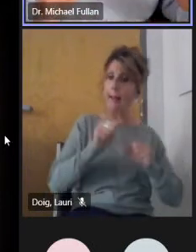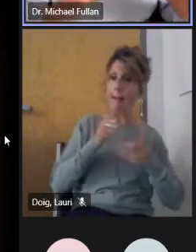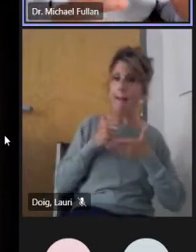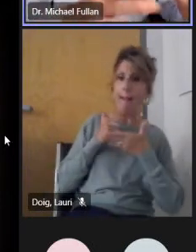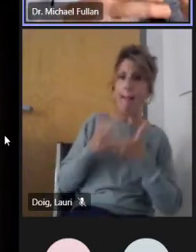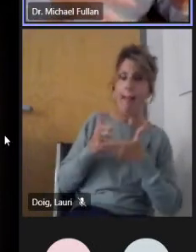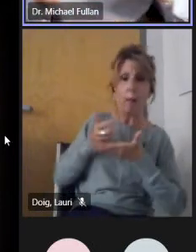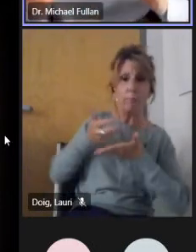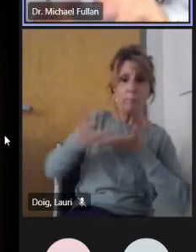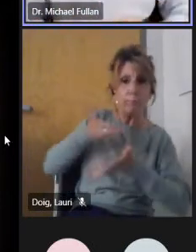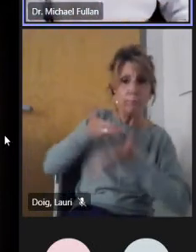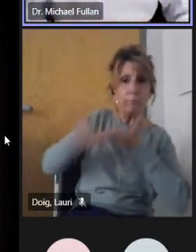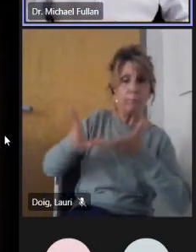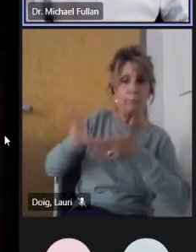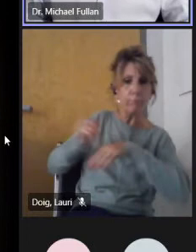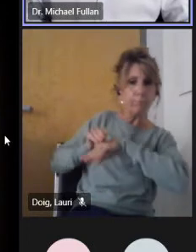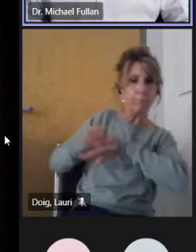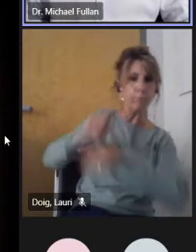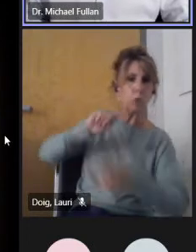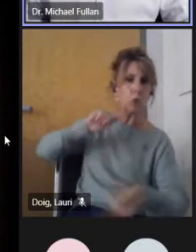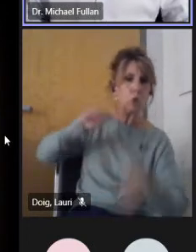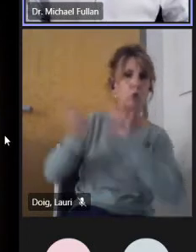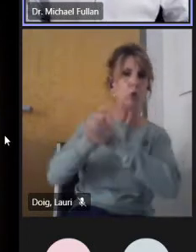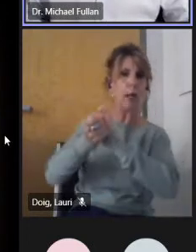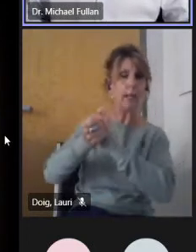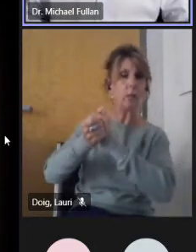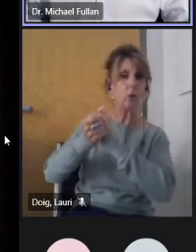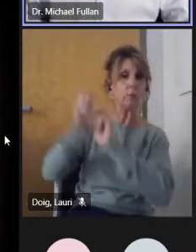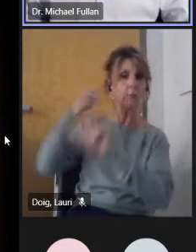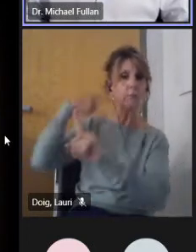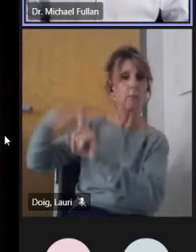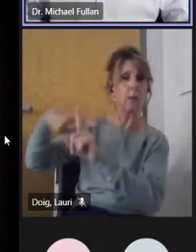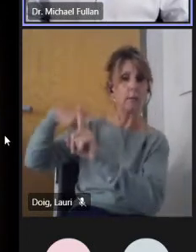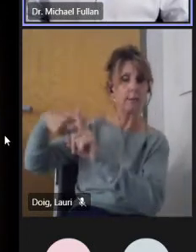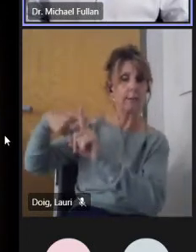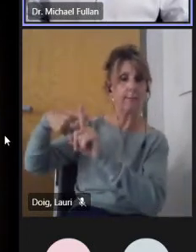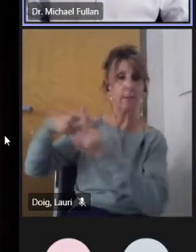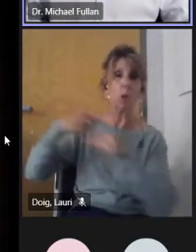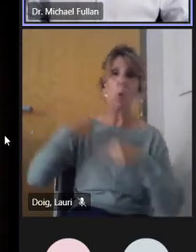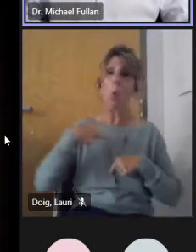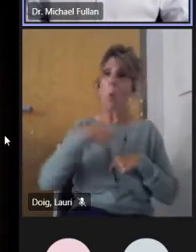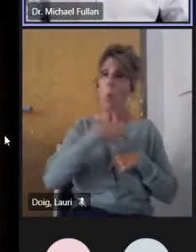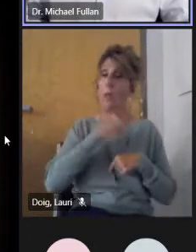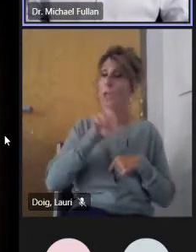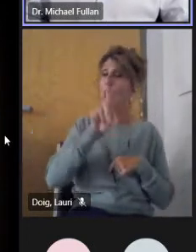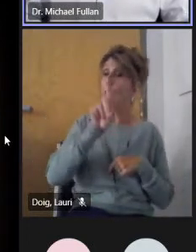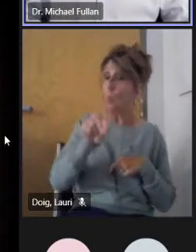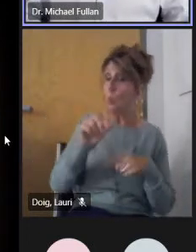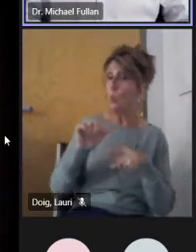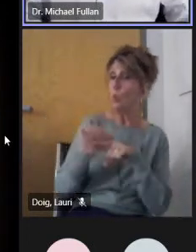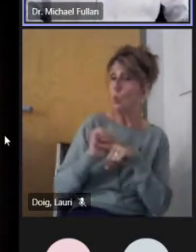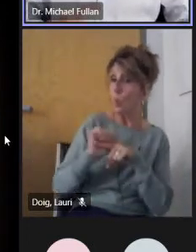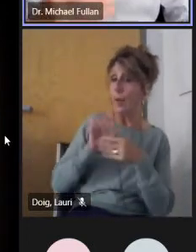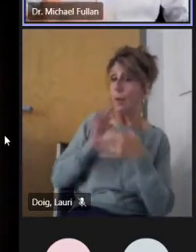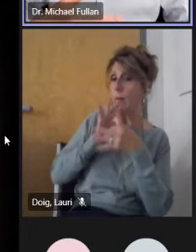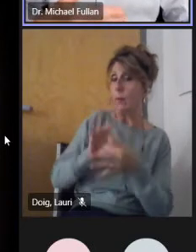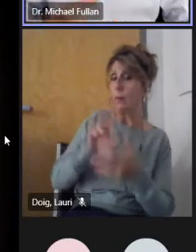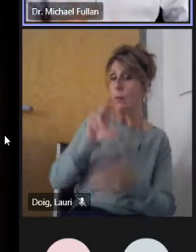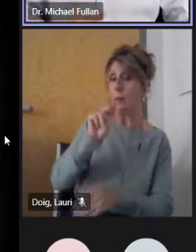So it's spelled out in the book and some of the other things that I've developed in the training we do on nuance that very much gets at this